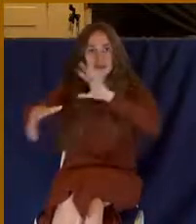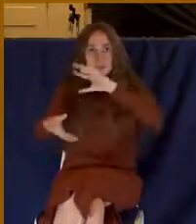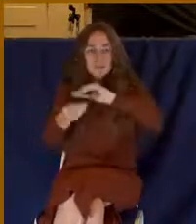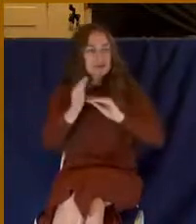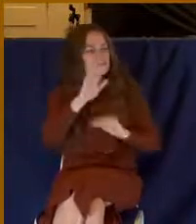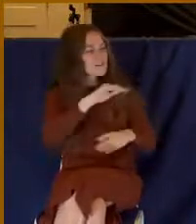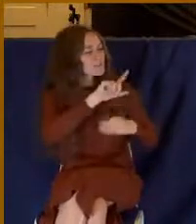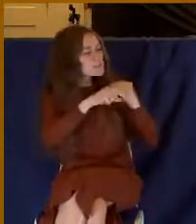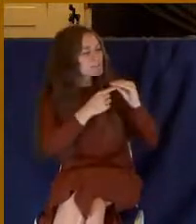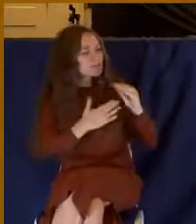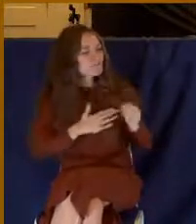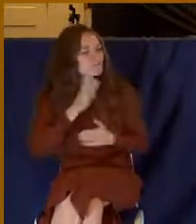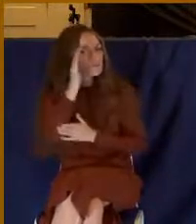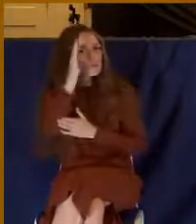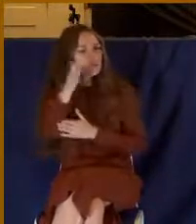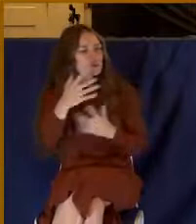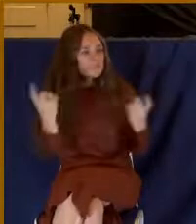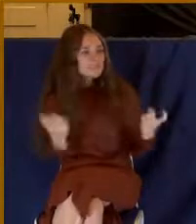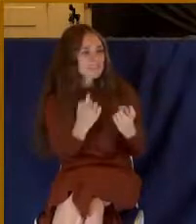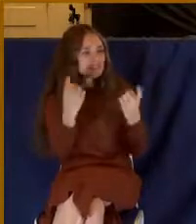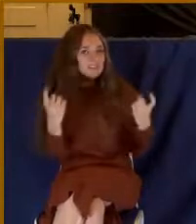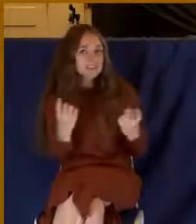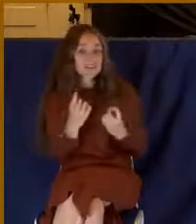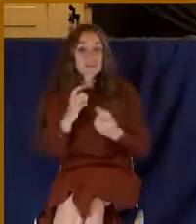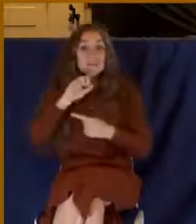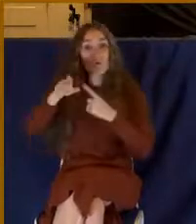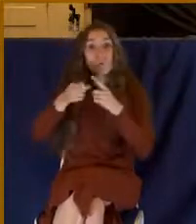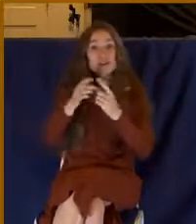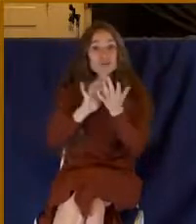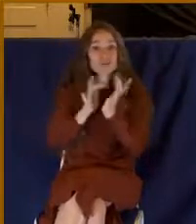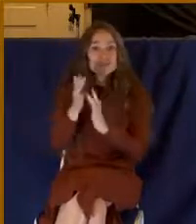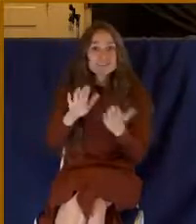sins? Friend, they were all future when Jesus died. You weren't even born yet.